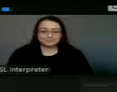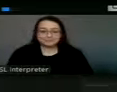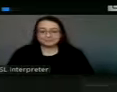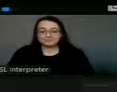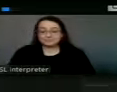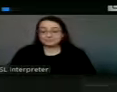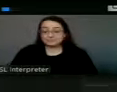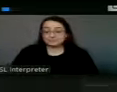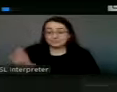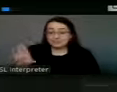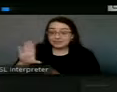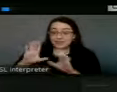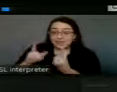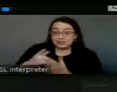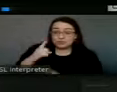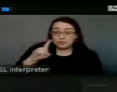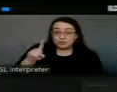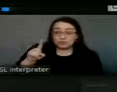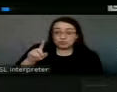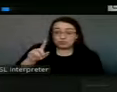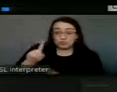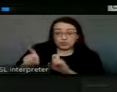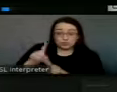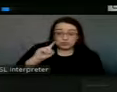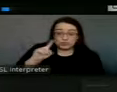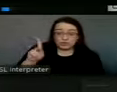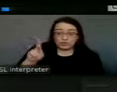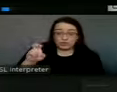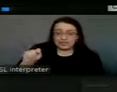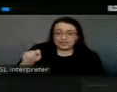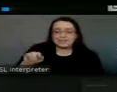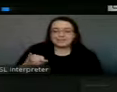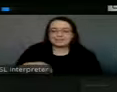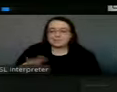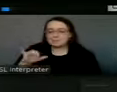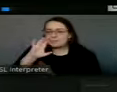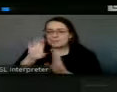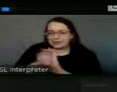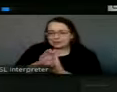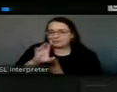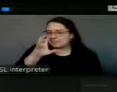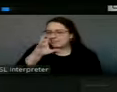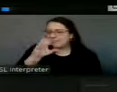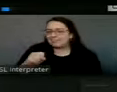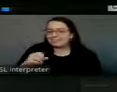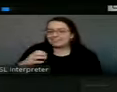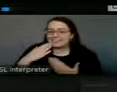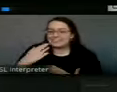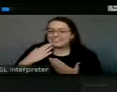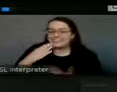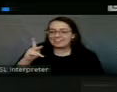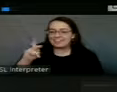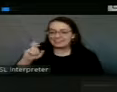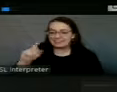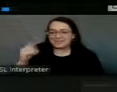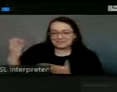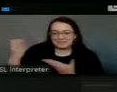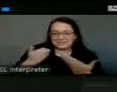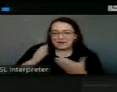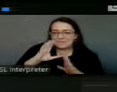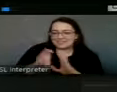Council questions for Kent? Those pictures are fascinating, Kent. I'm really glad you brought pictures.